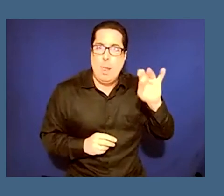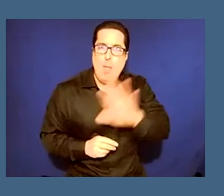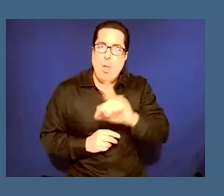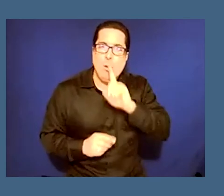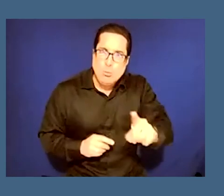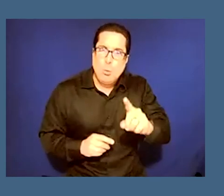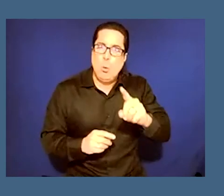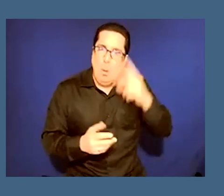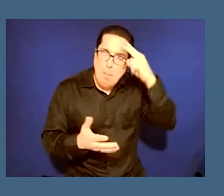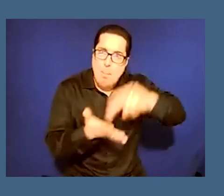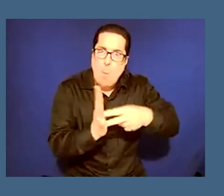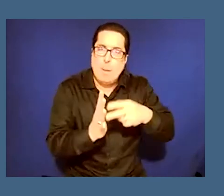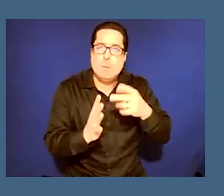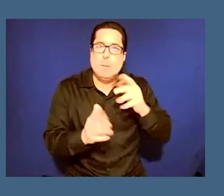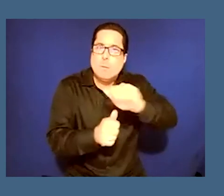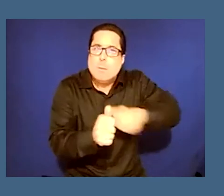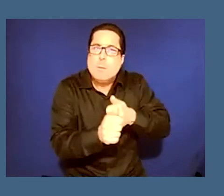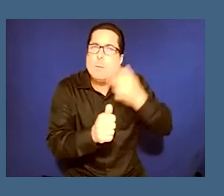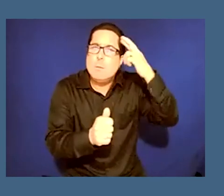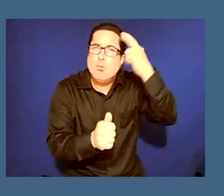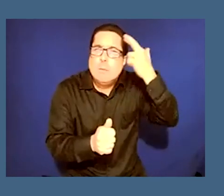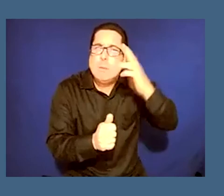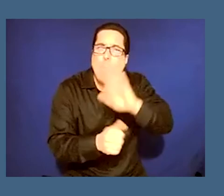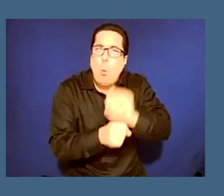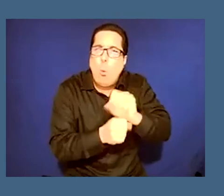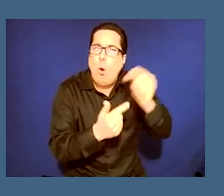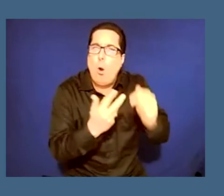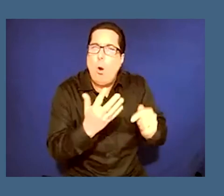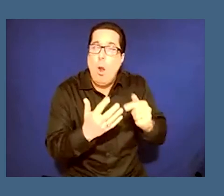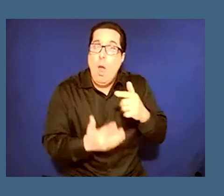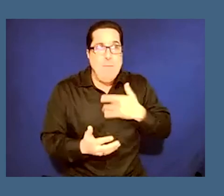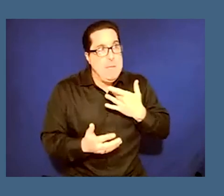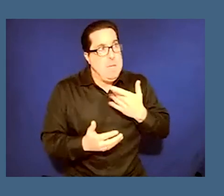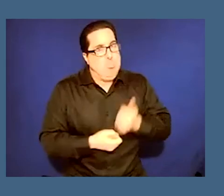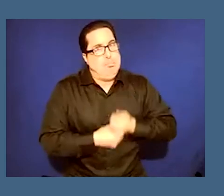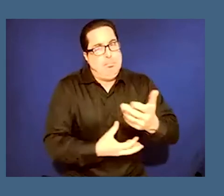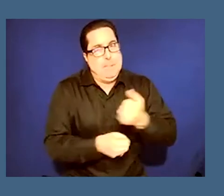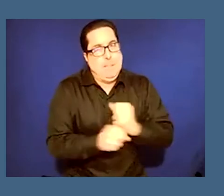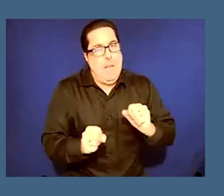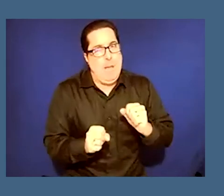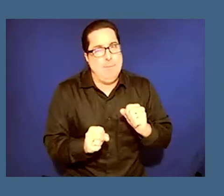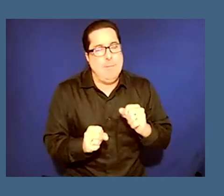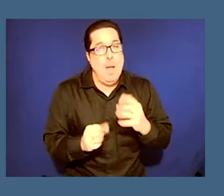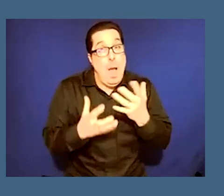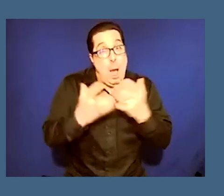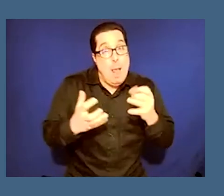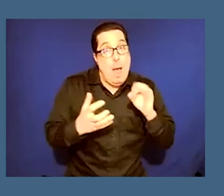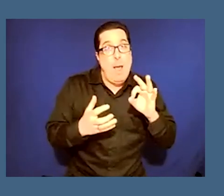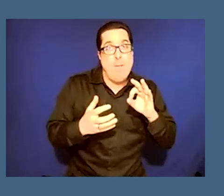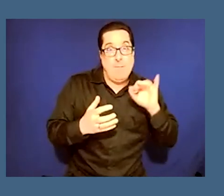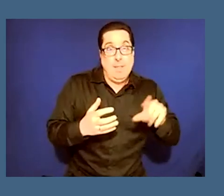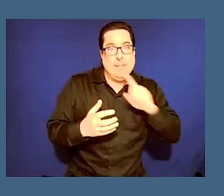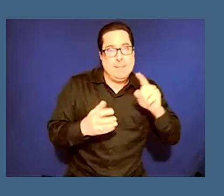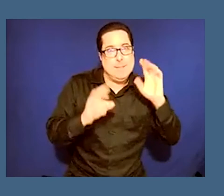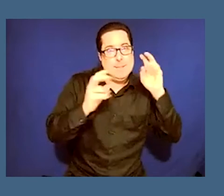their work or um yeah where they where they feel safe um i think a lot of it is context and for me a lot of this goes